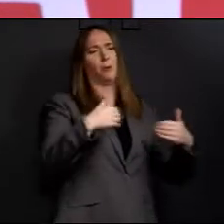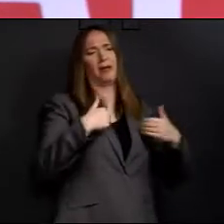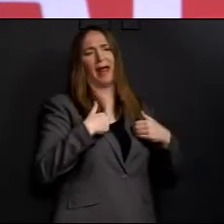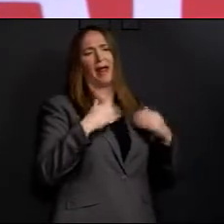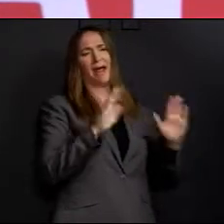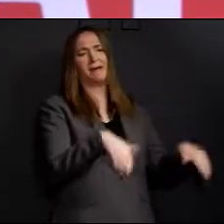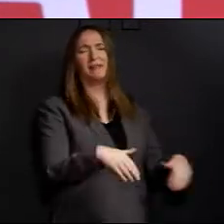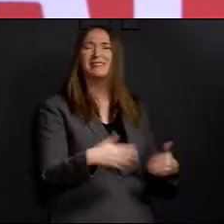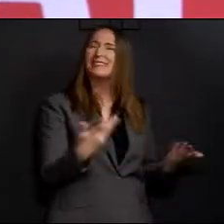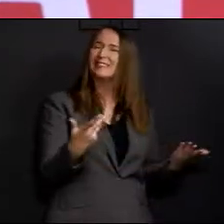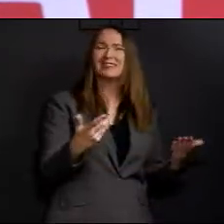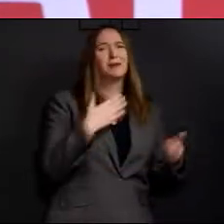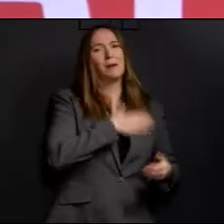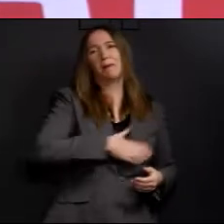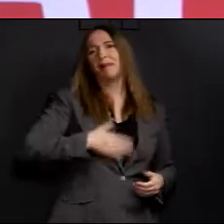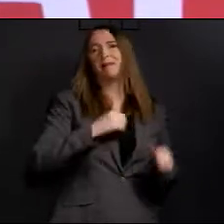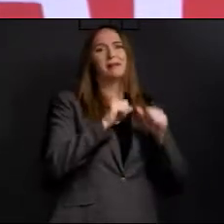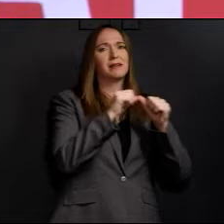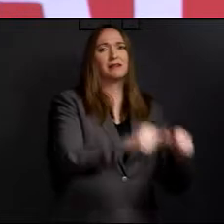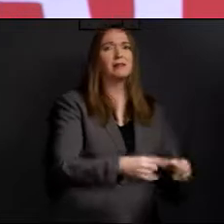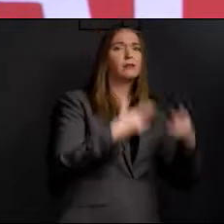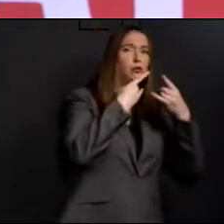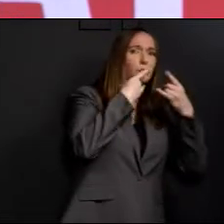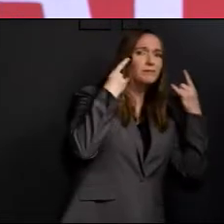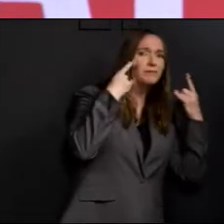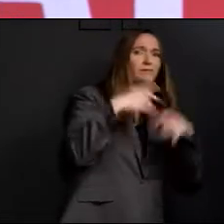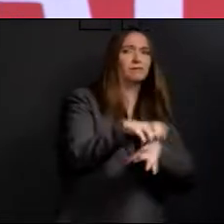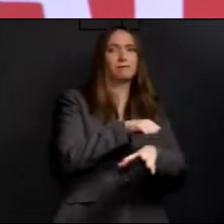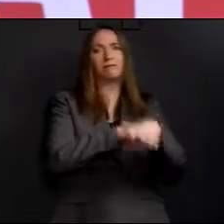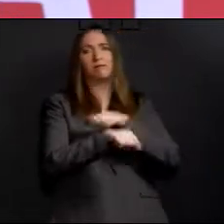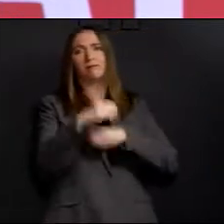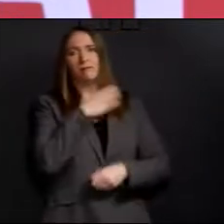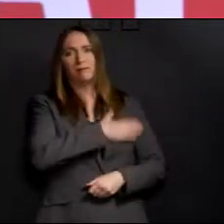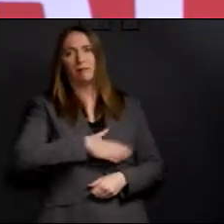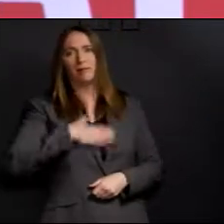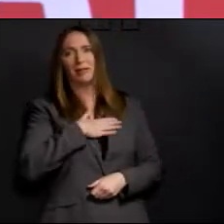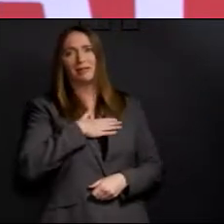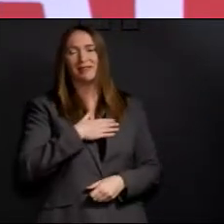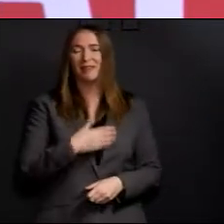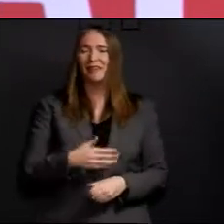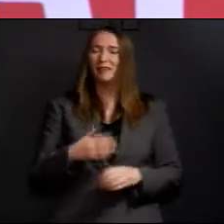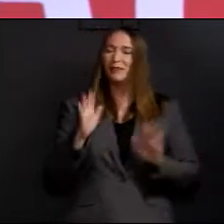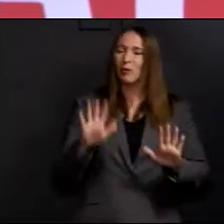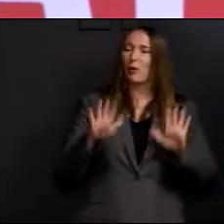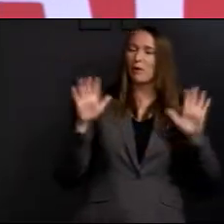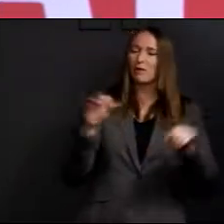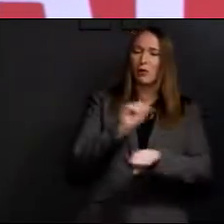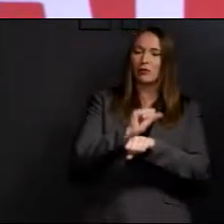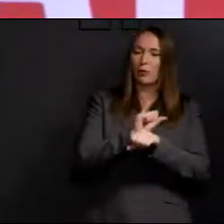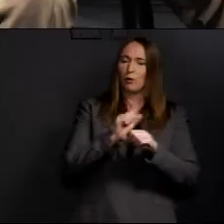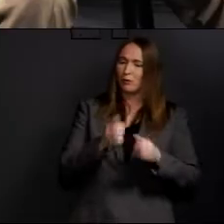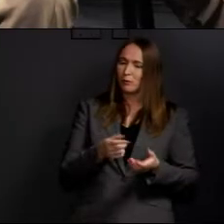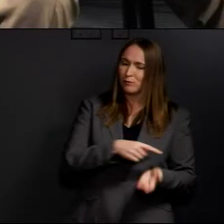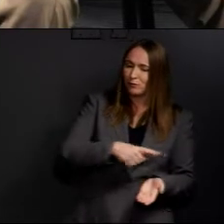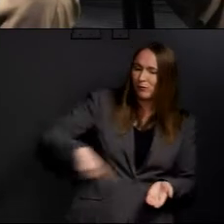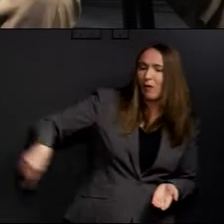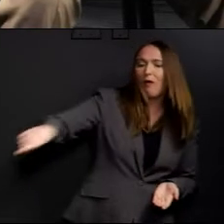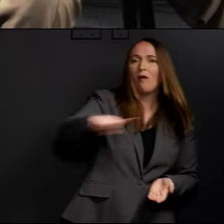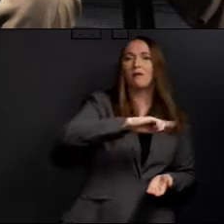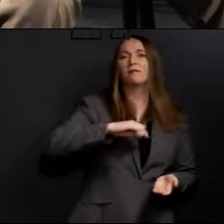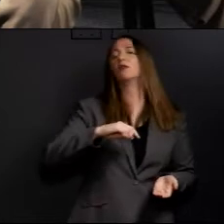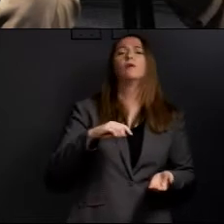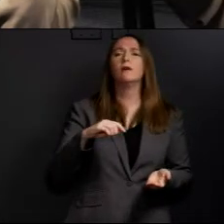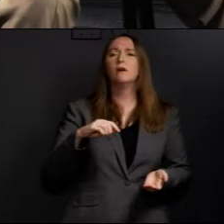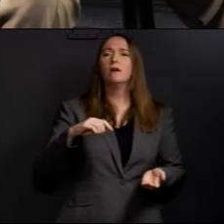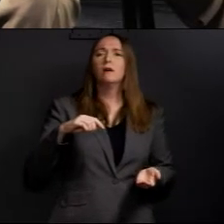do so. And, Jungus, it's a pleasure serving with you. I should mention we also brought on the Apartment Association. Perry Pillow has been